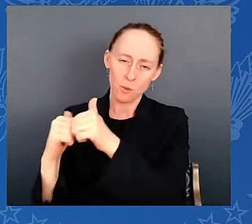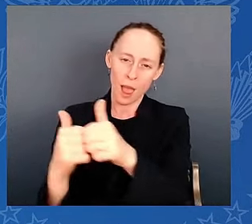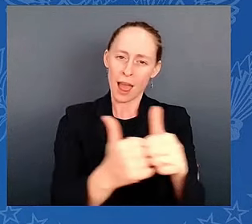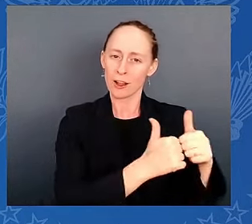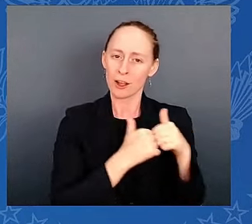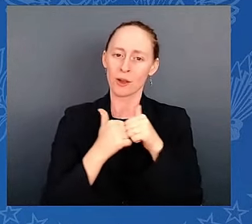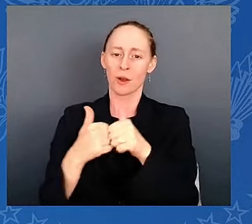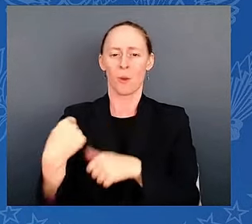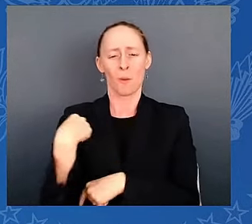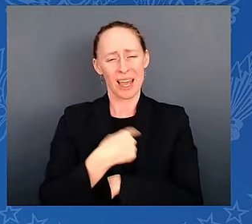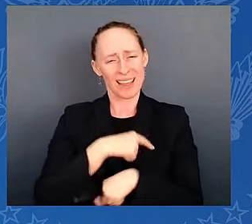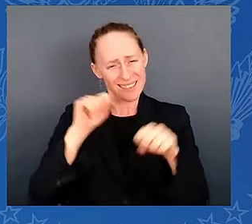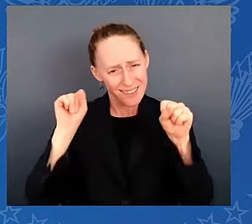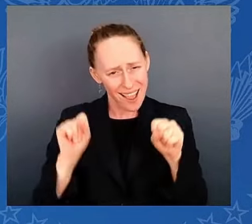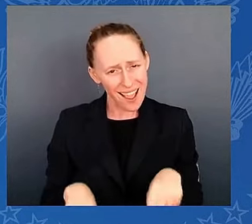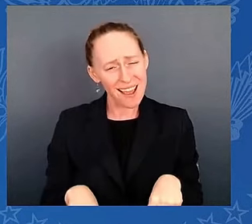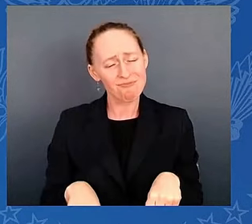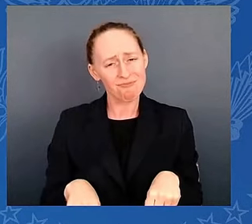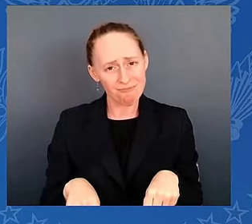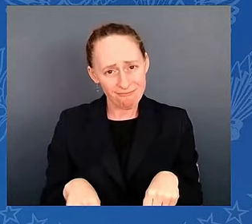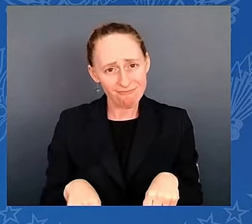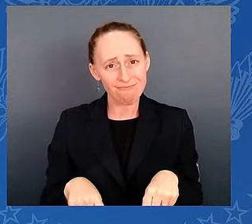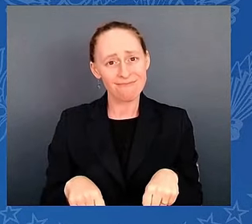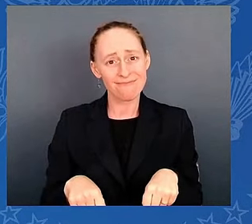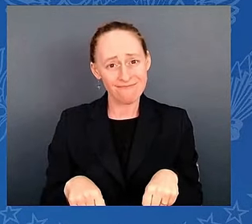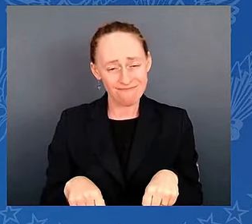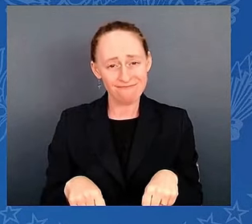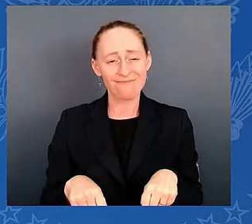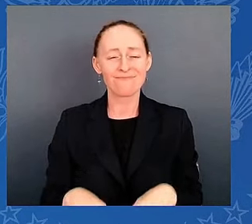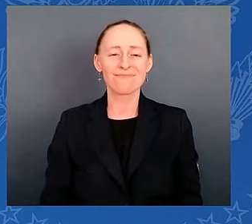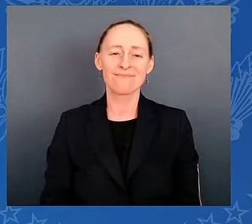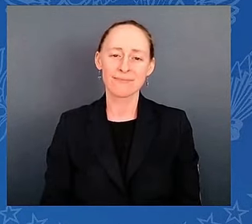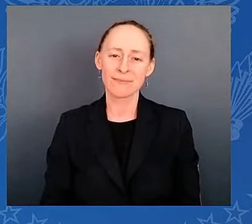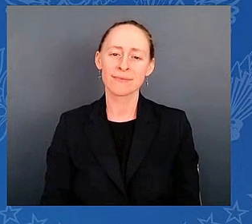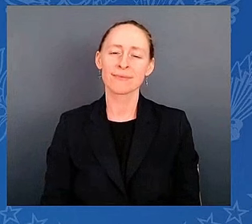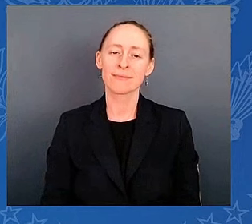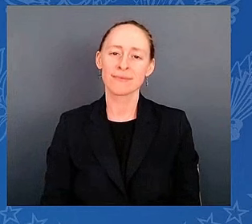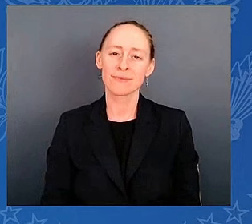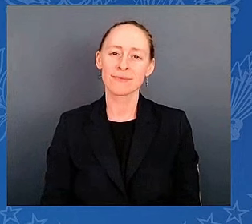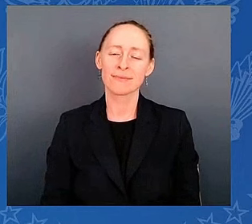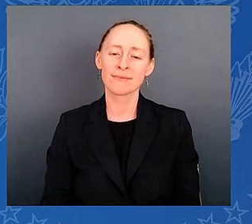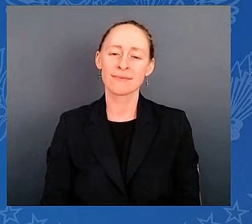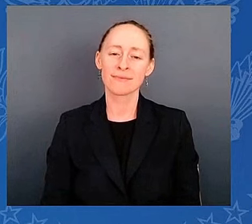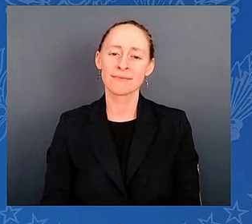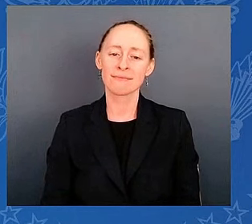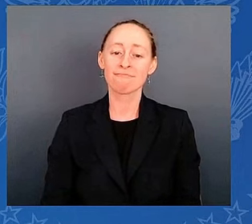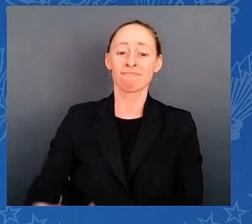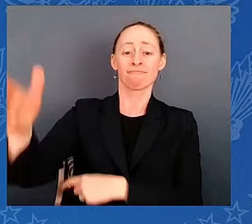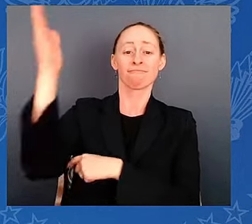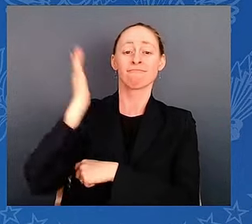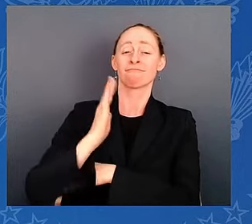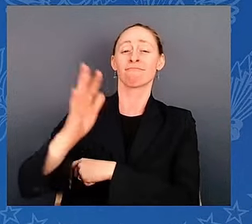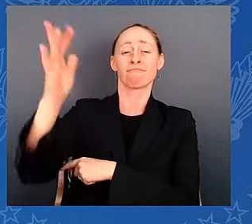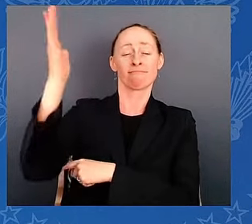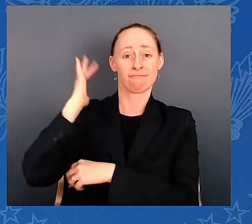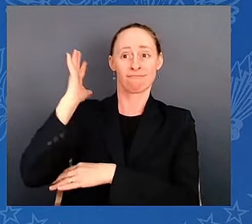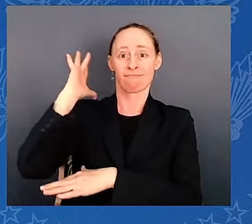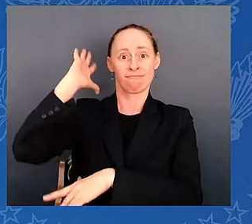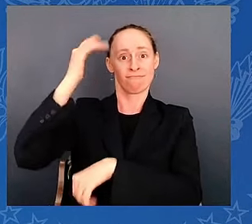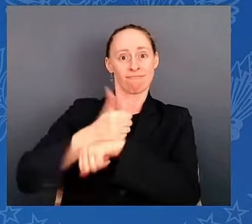You know, from the beginning, our founders understood the power of passion. So they created a democracy